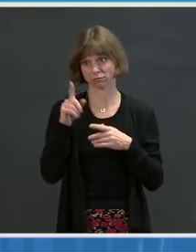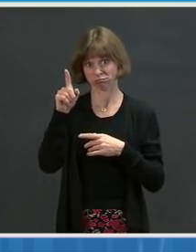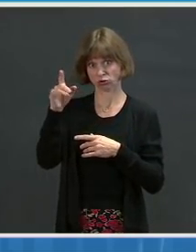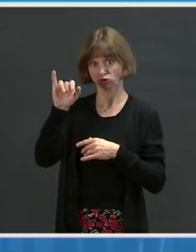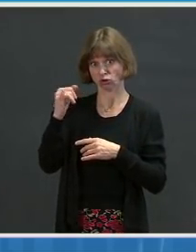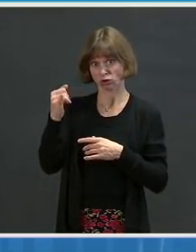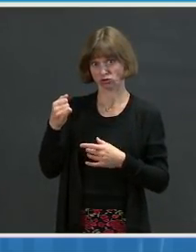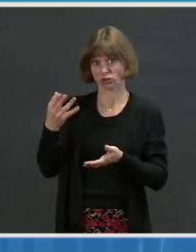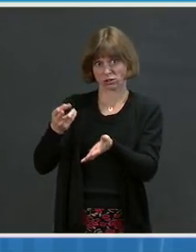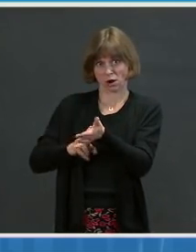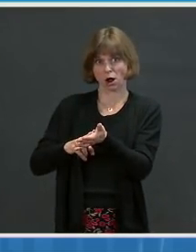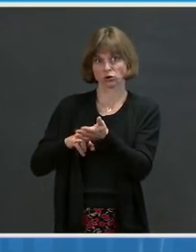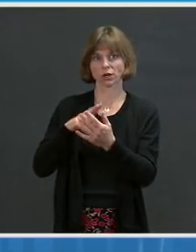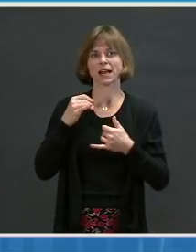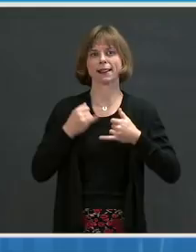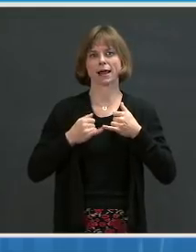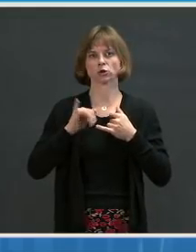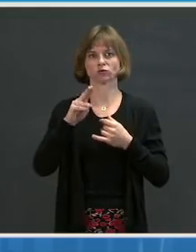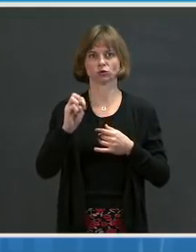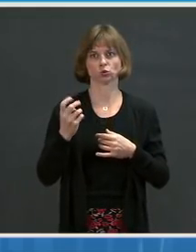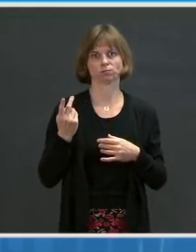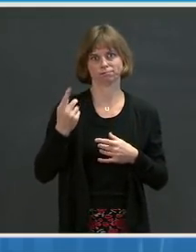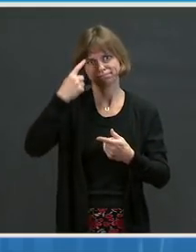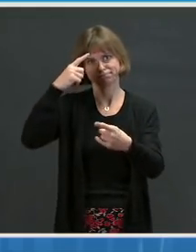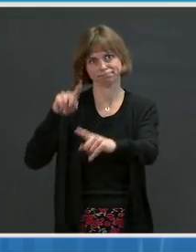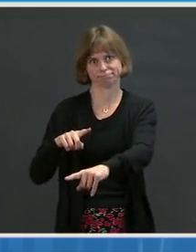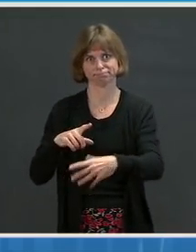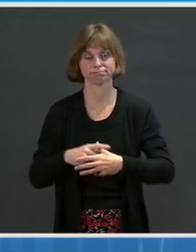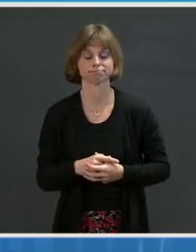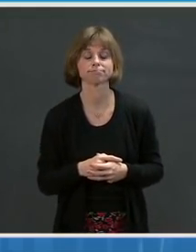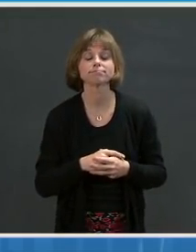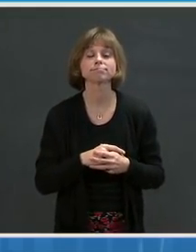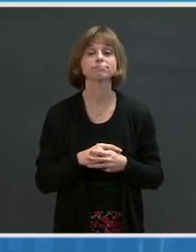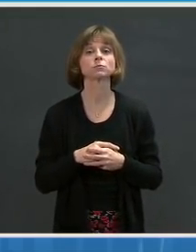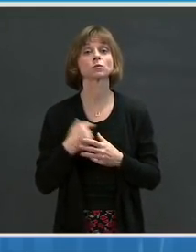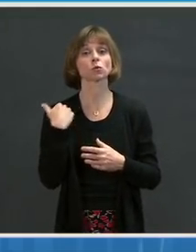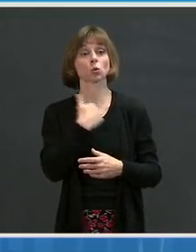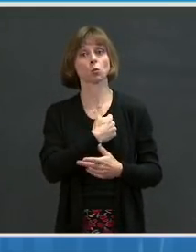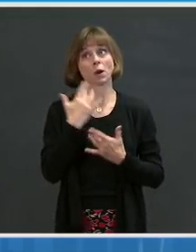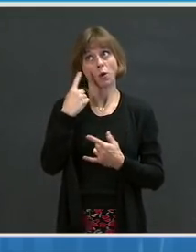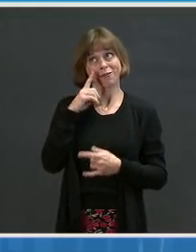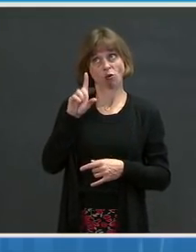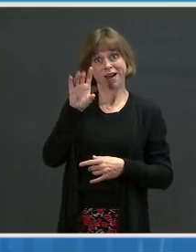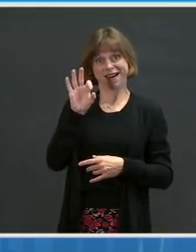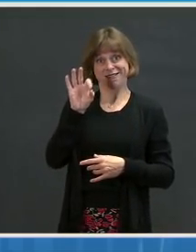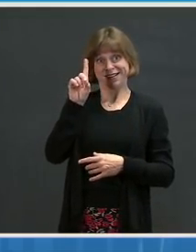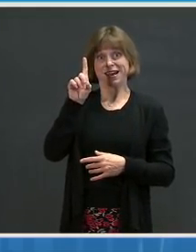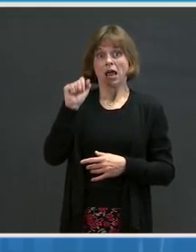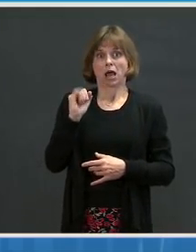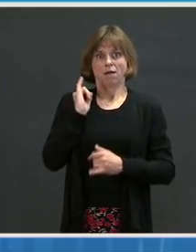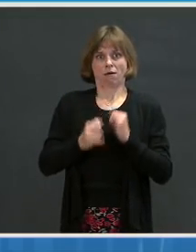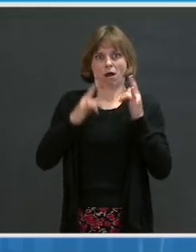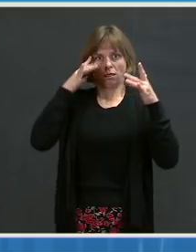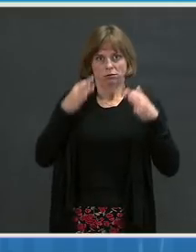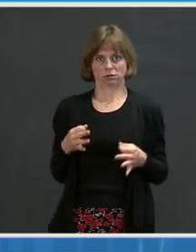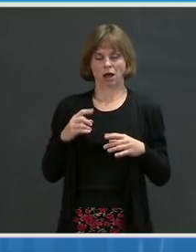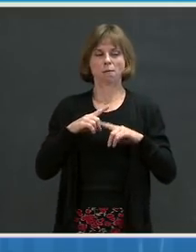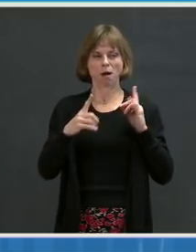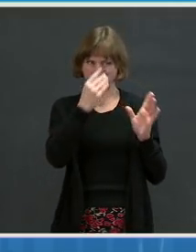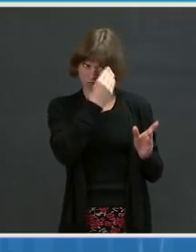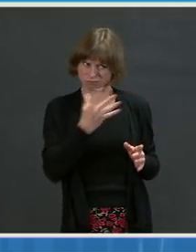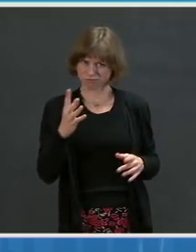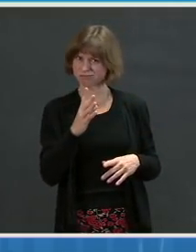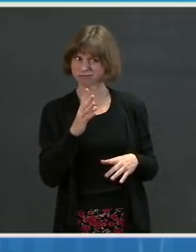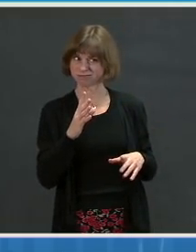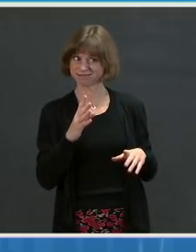of June. While we await the FDA's decision, we want the American people to know that we're doing the work so that